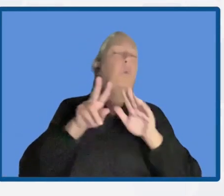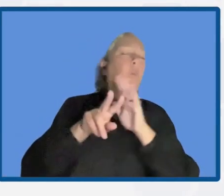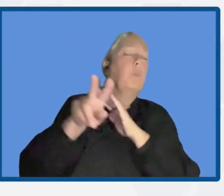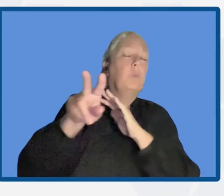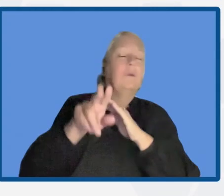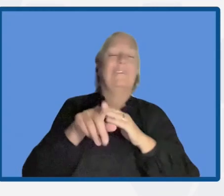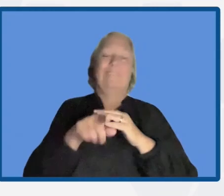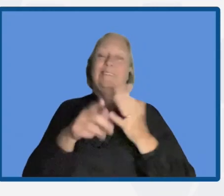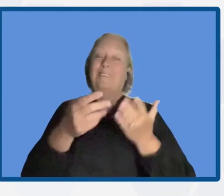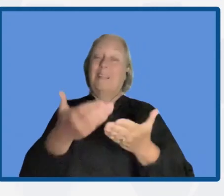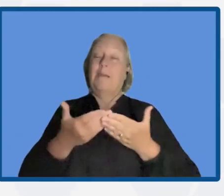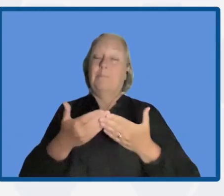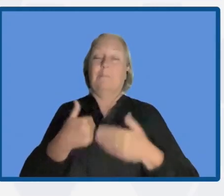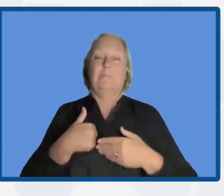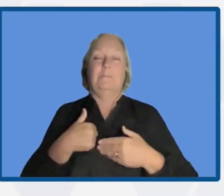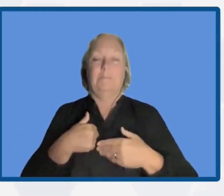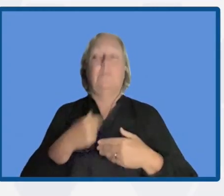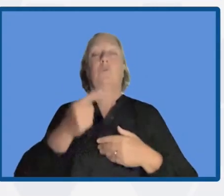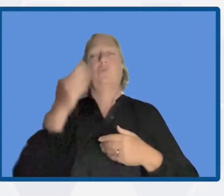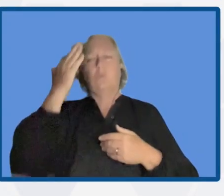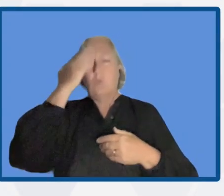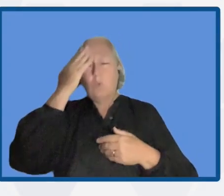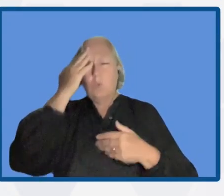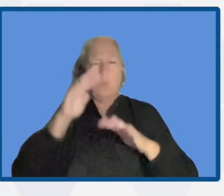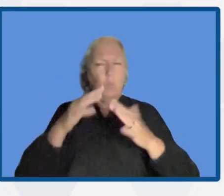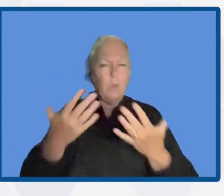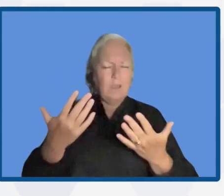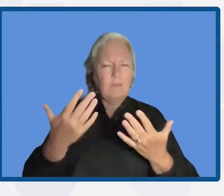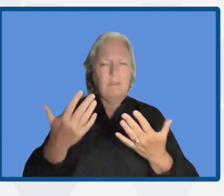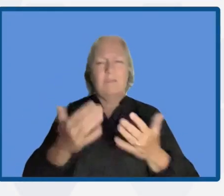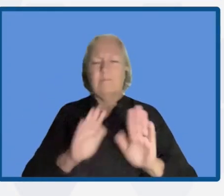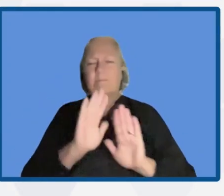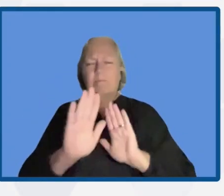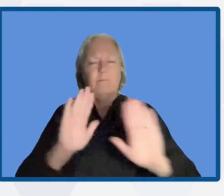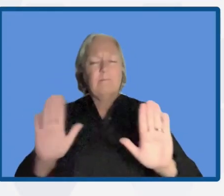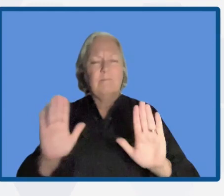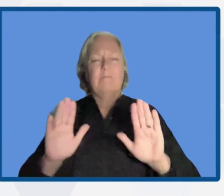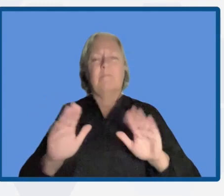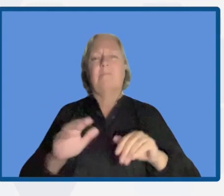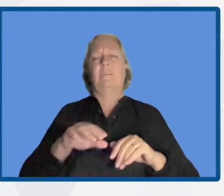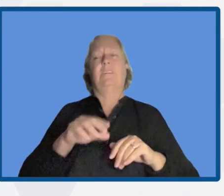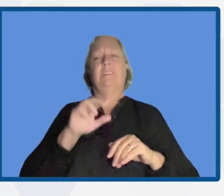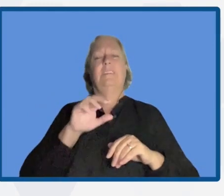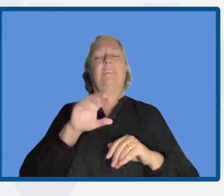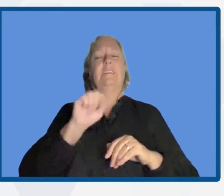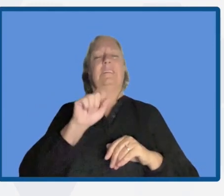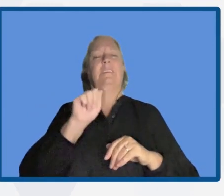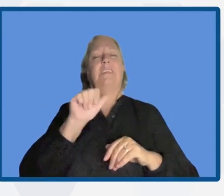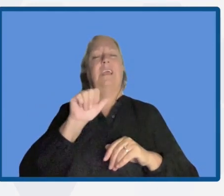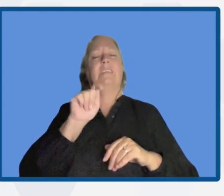us to get to know what the current status or state of those ecosystems is,